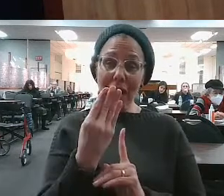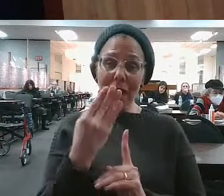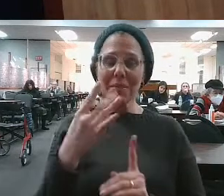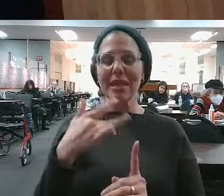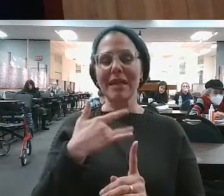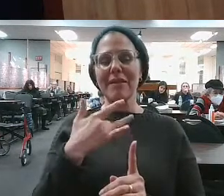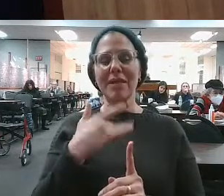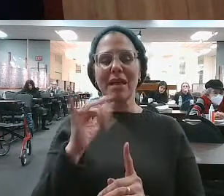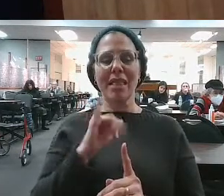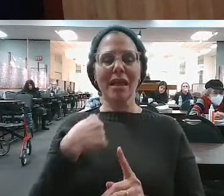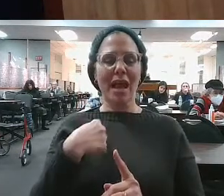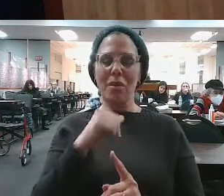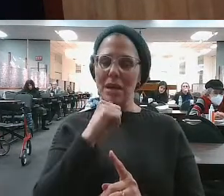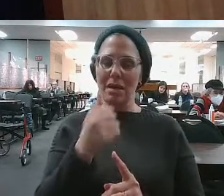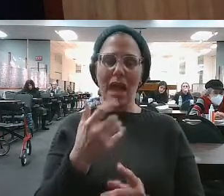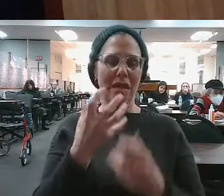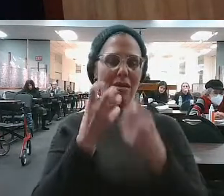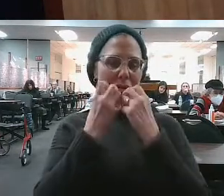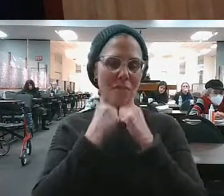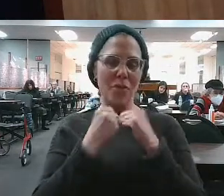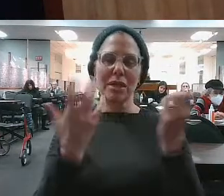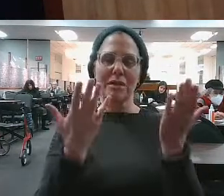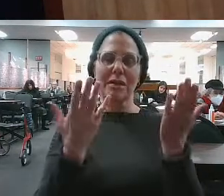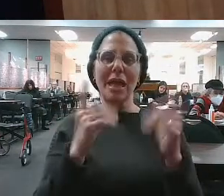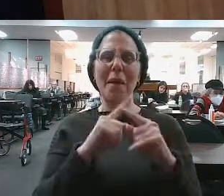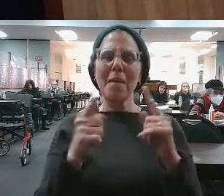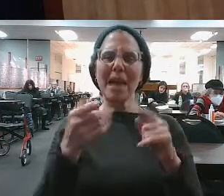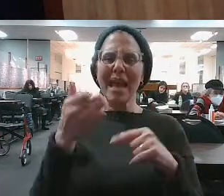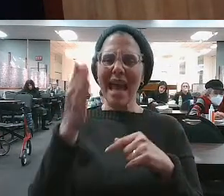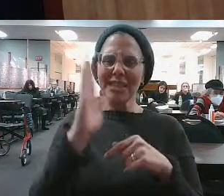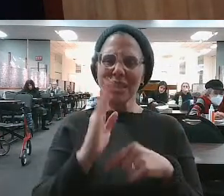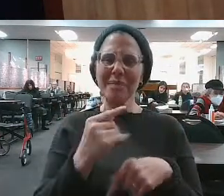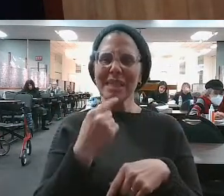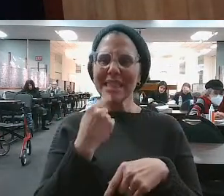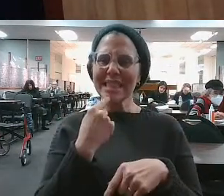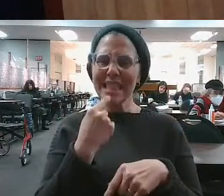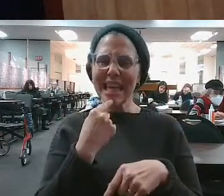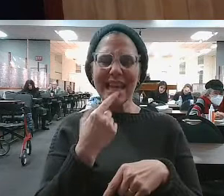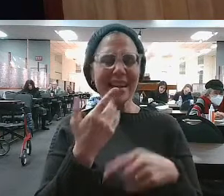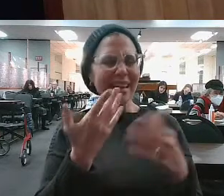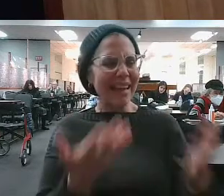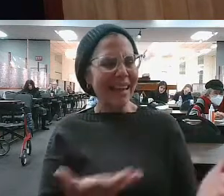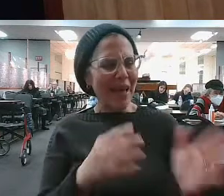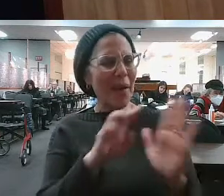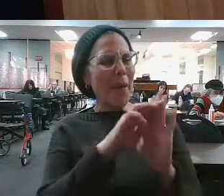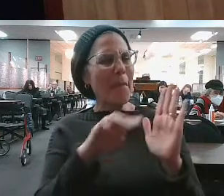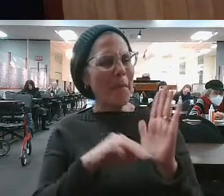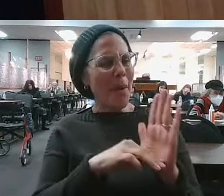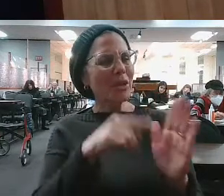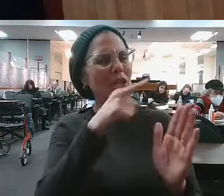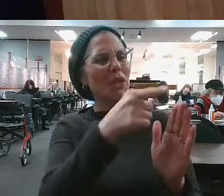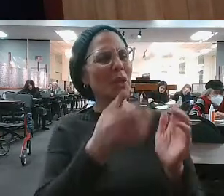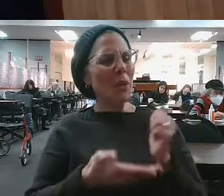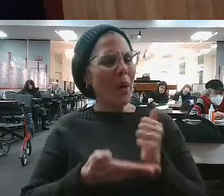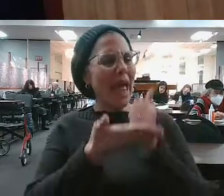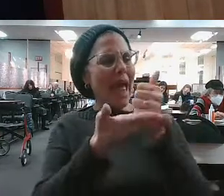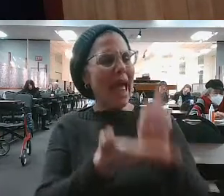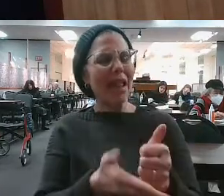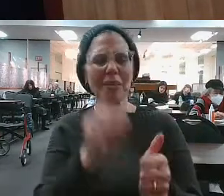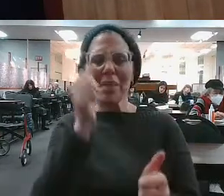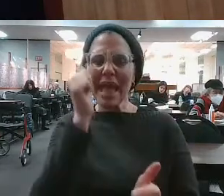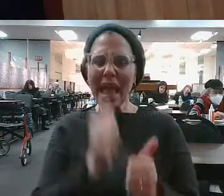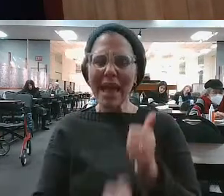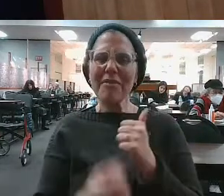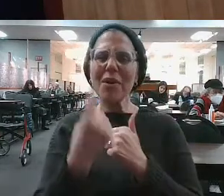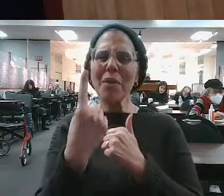And HaKadosh Baruch Hu tells him, you're missing the point. You are the enabler of everyone else's growth. It is